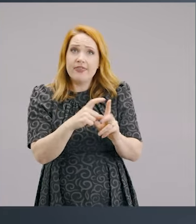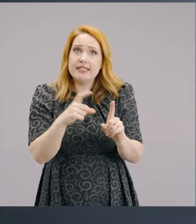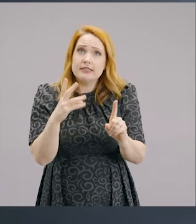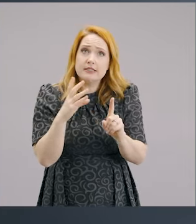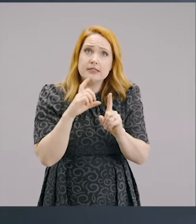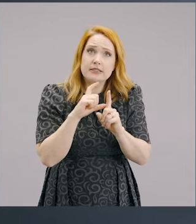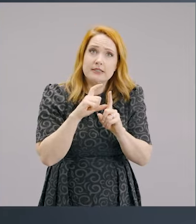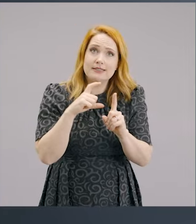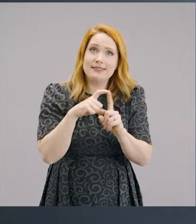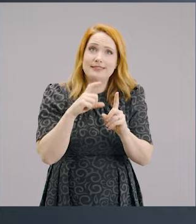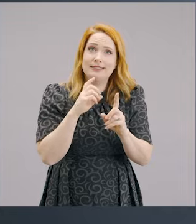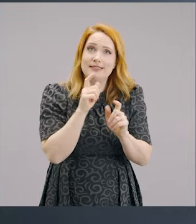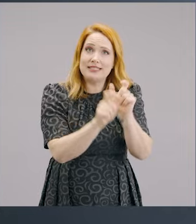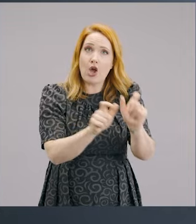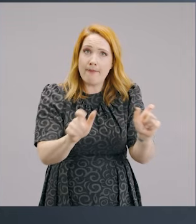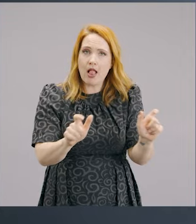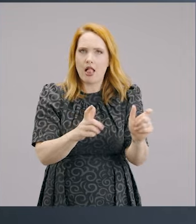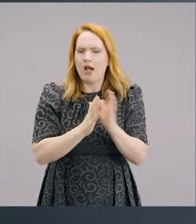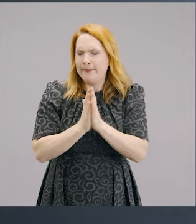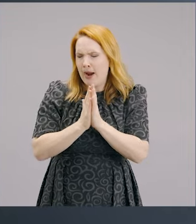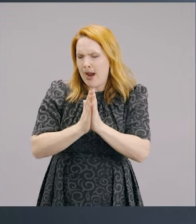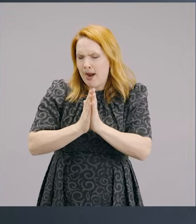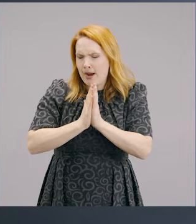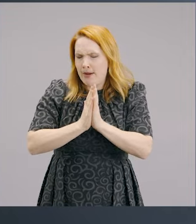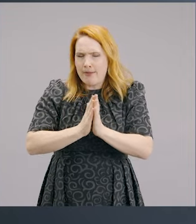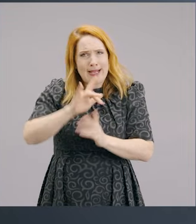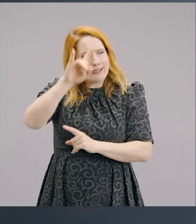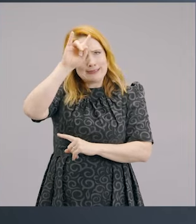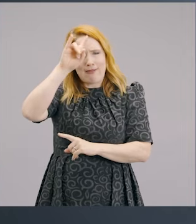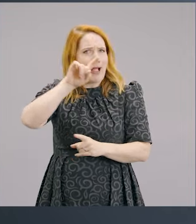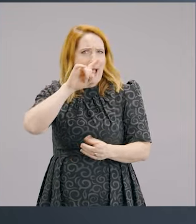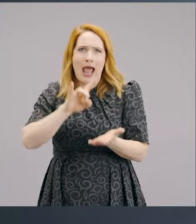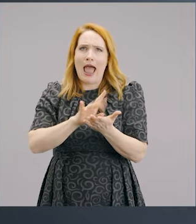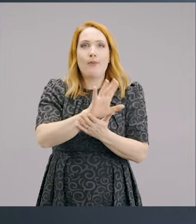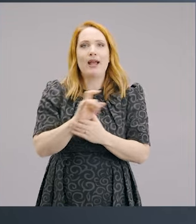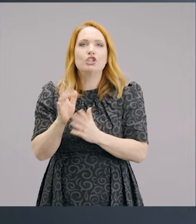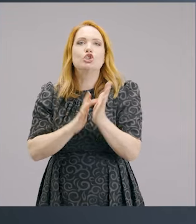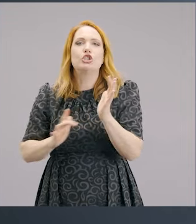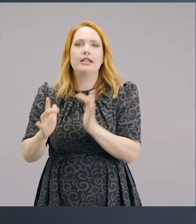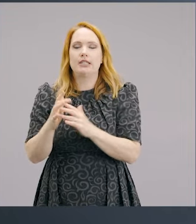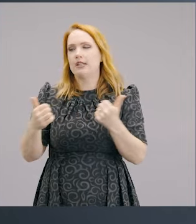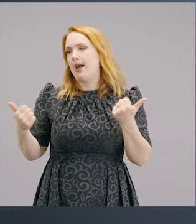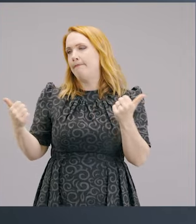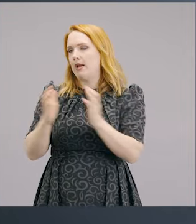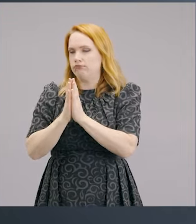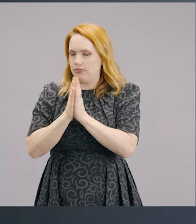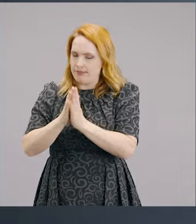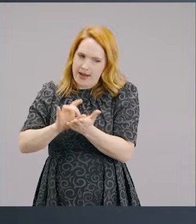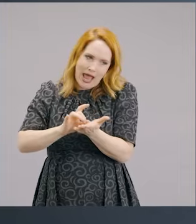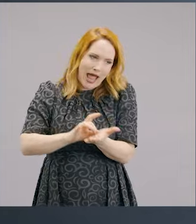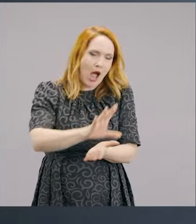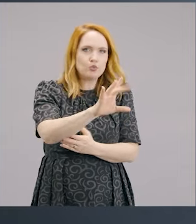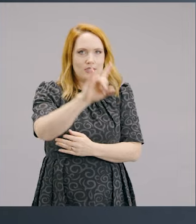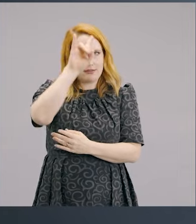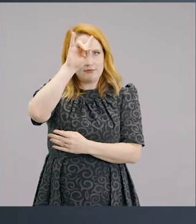prayer they knew, but nothing seemed to shift that demon. And Jesus came and bang, he got rid of it. And the disciples